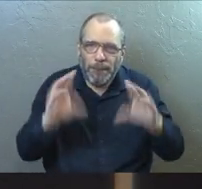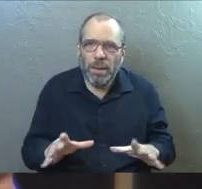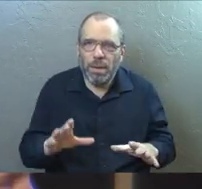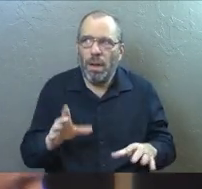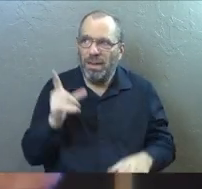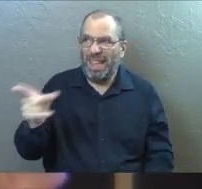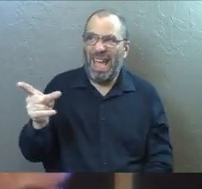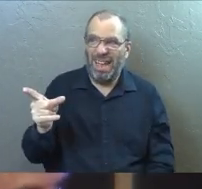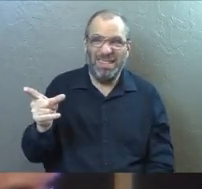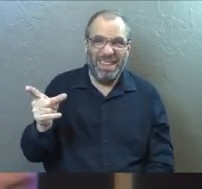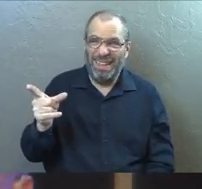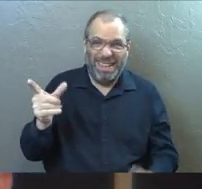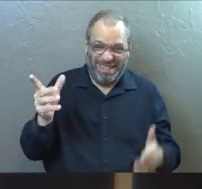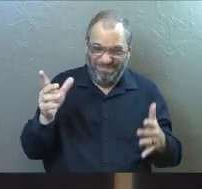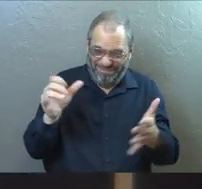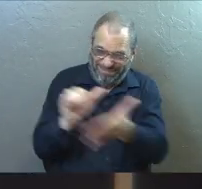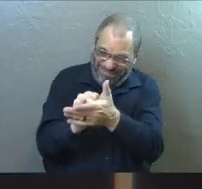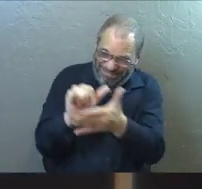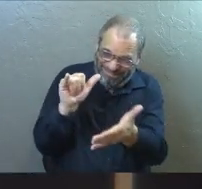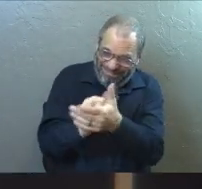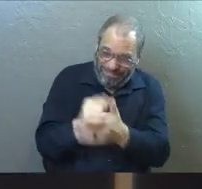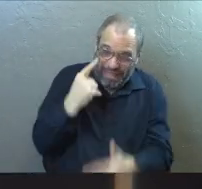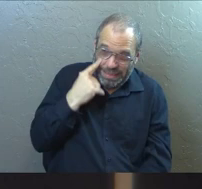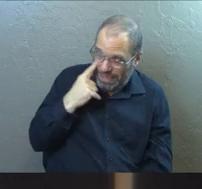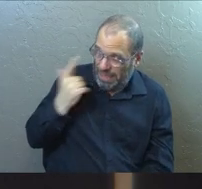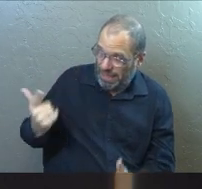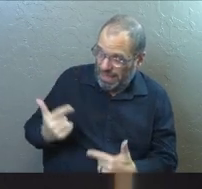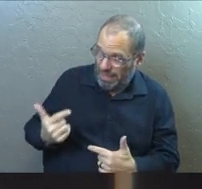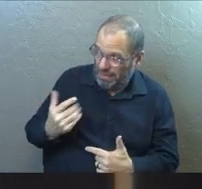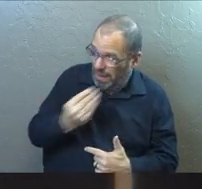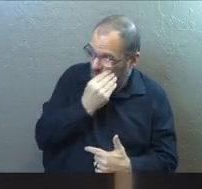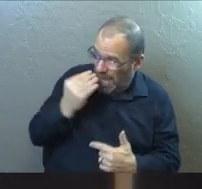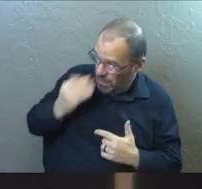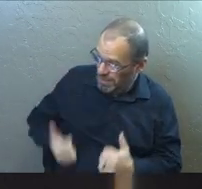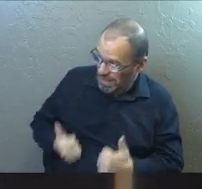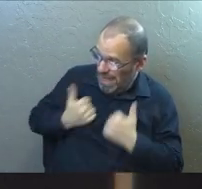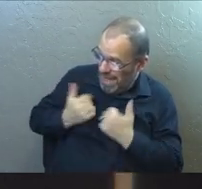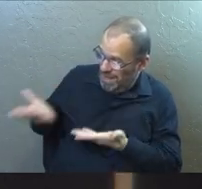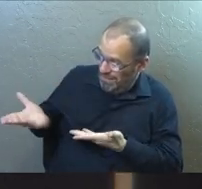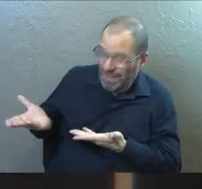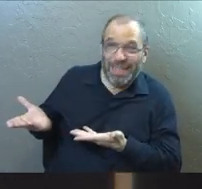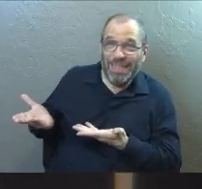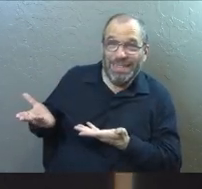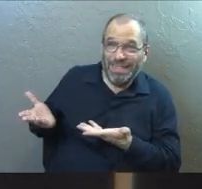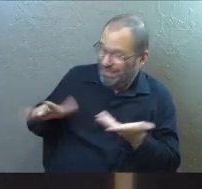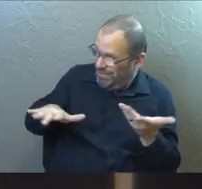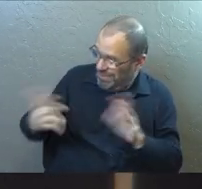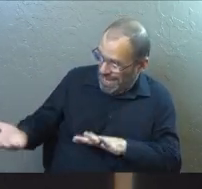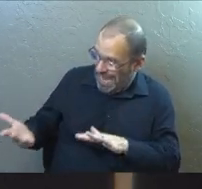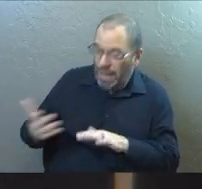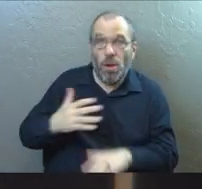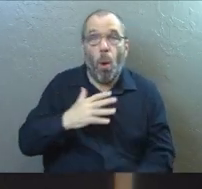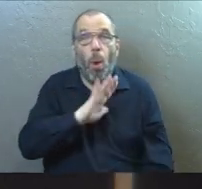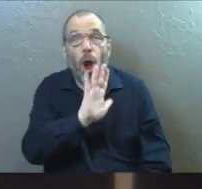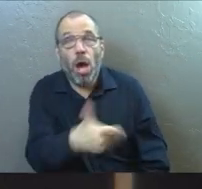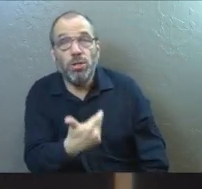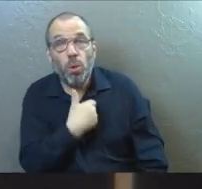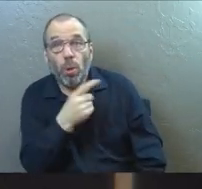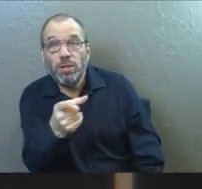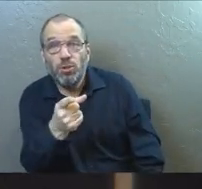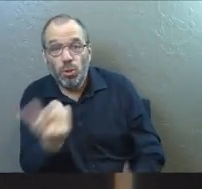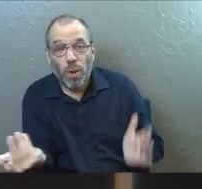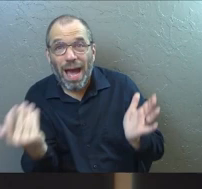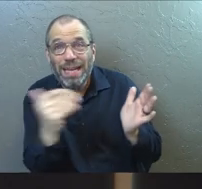because there's no other way we're going to see living flowers again. There's no other way we're going to see a living soul in